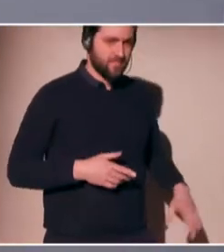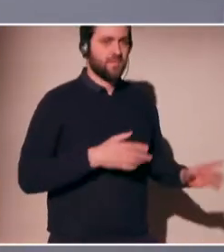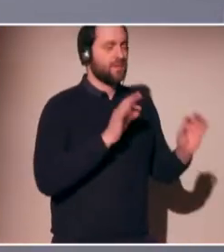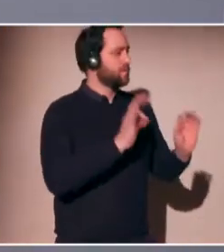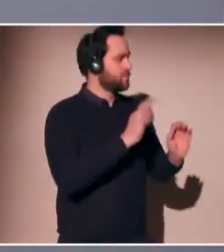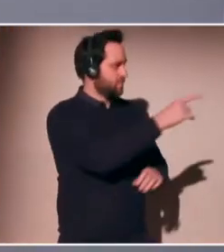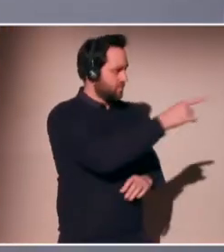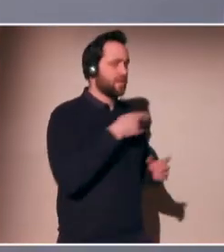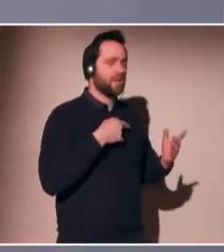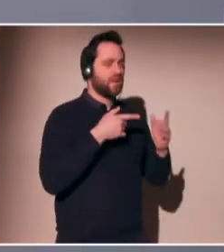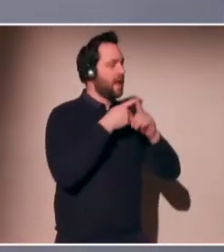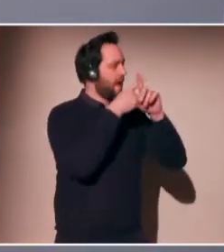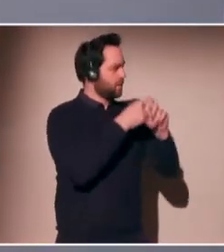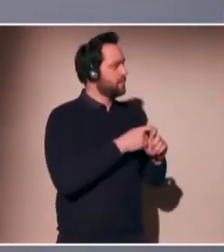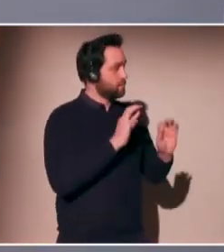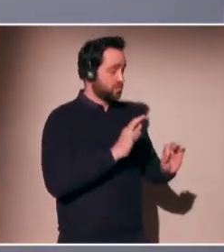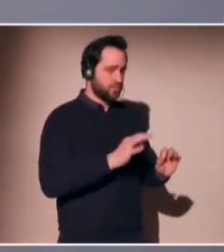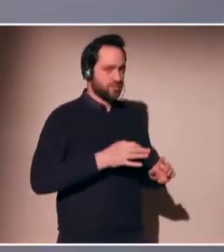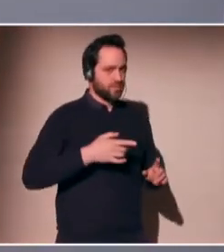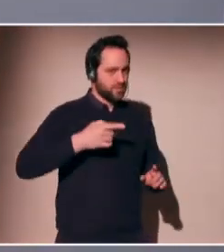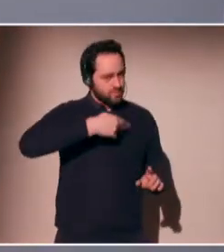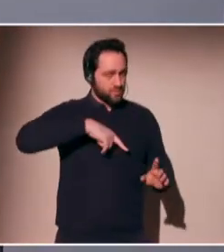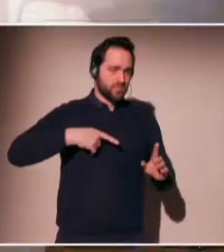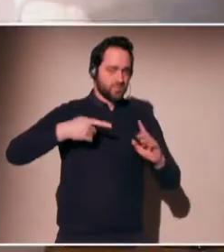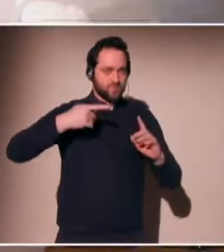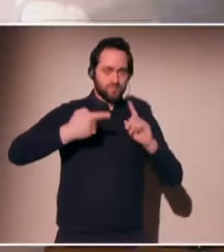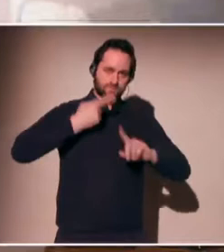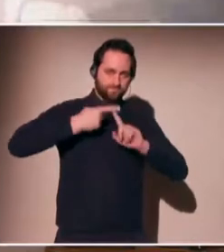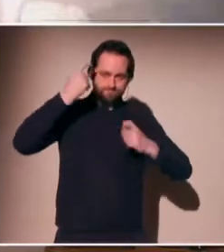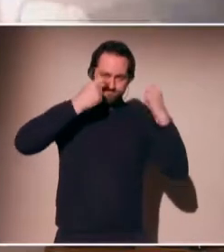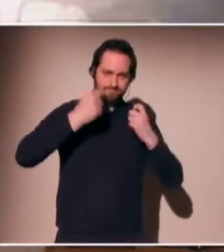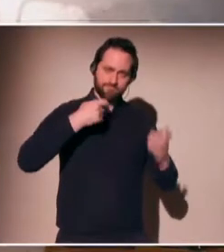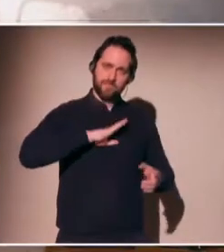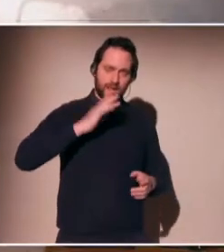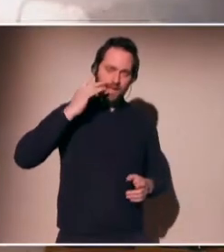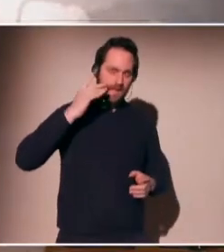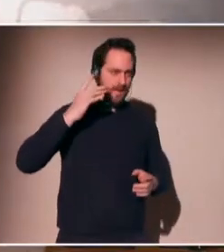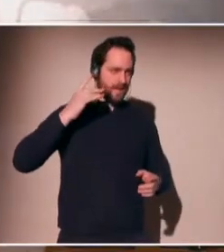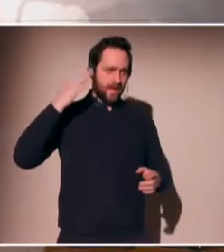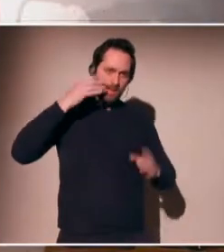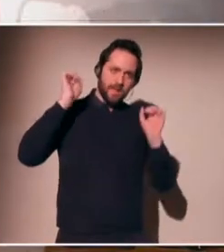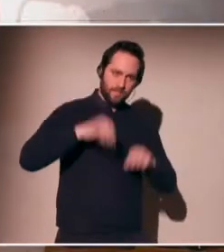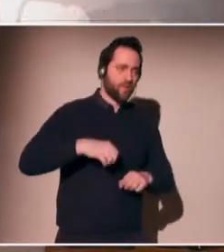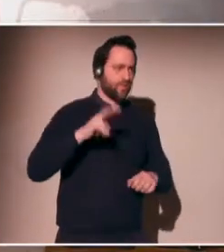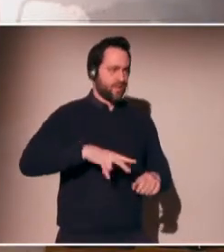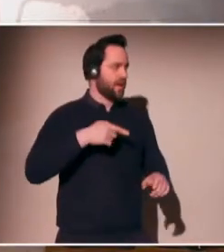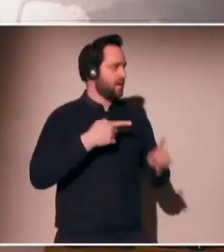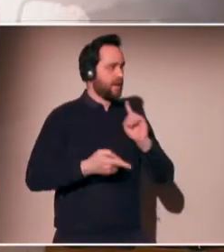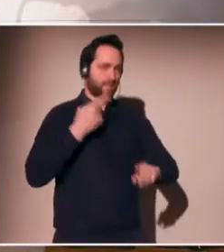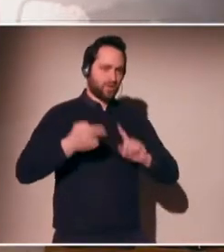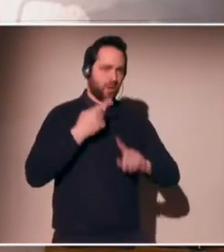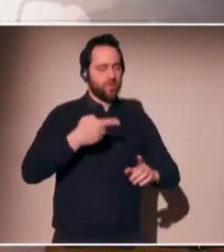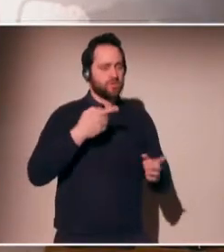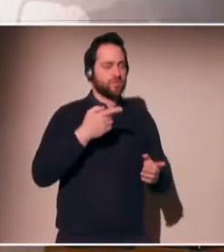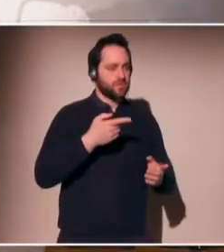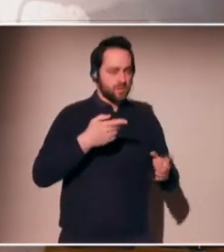recommend to heavily invest on explainable IA research. For you, what role does